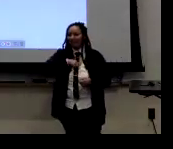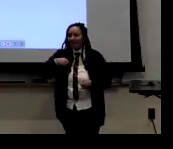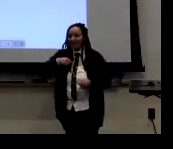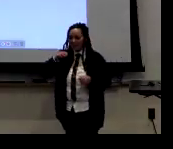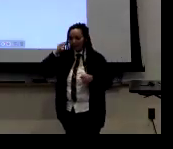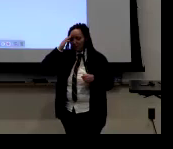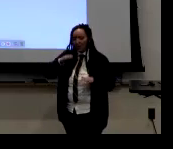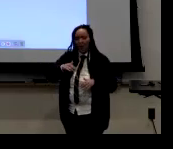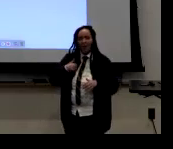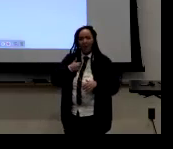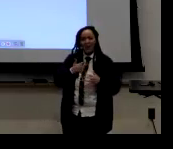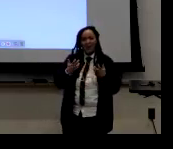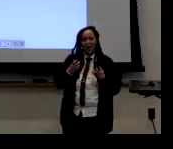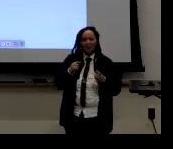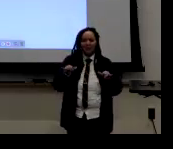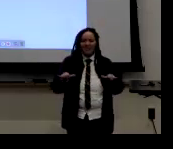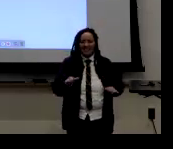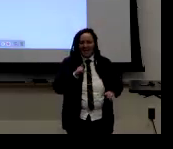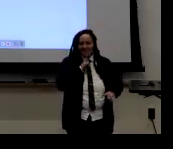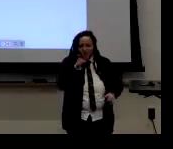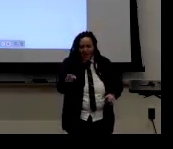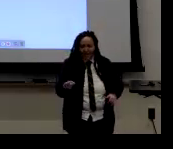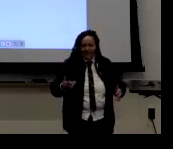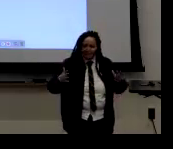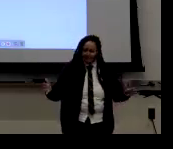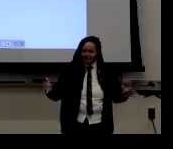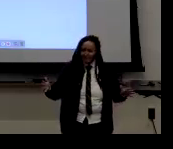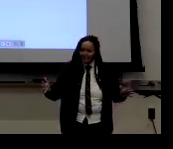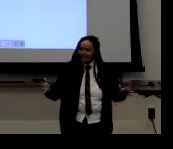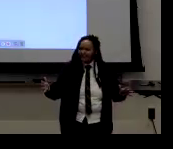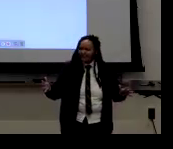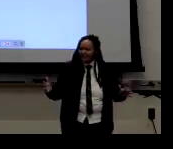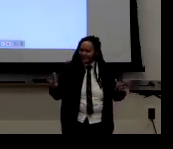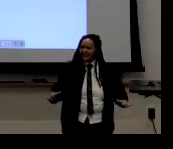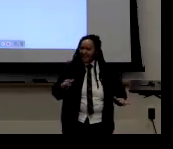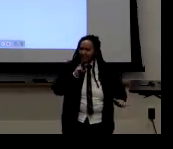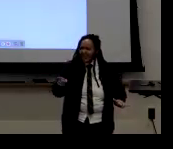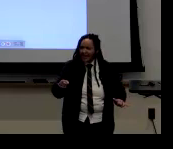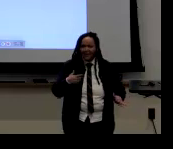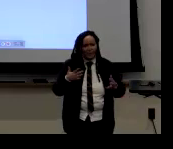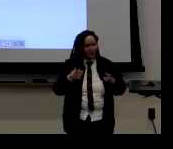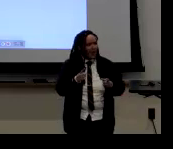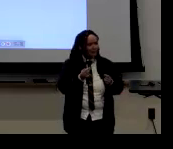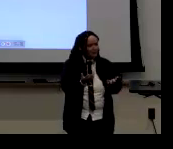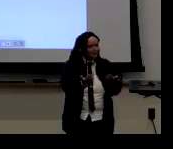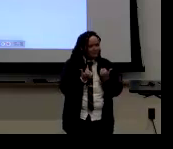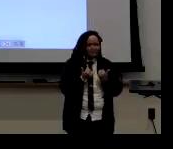and so I use that in my own research and I just wanted to say, um, that, you know, dancing, we